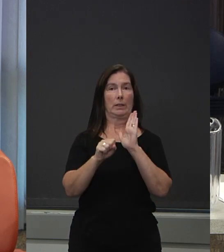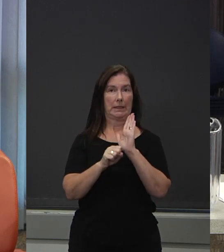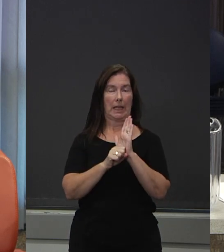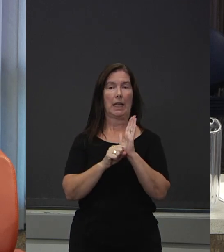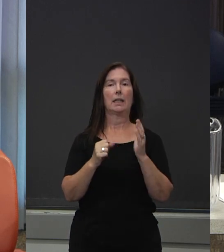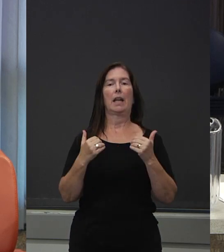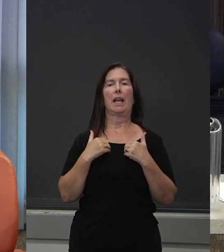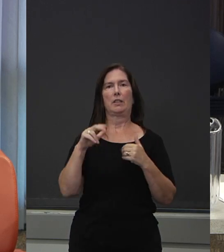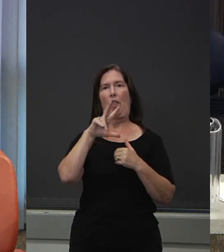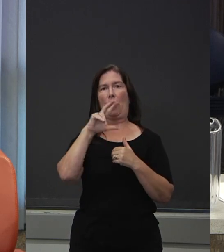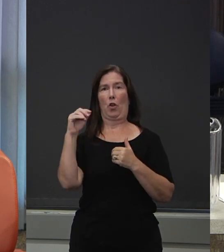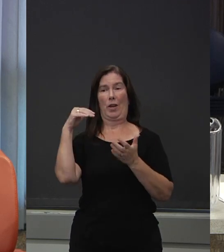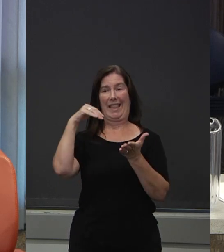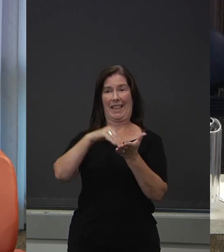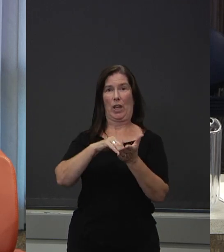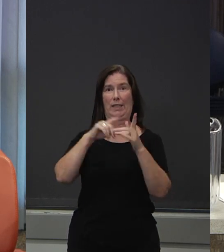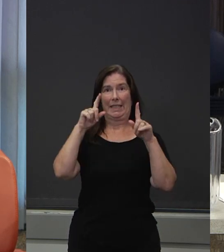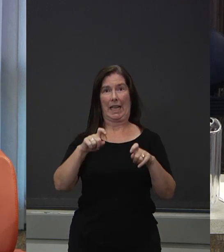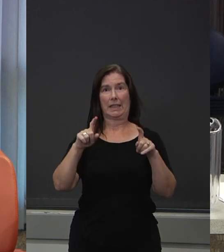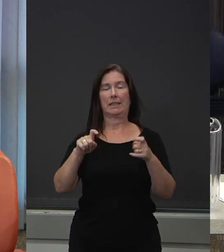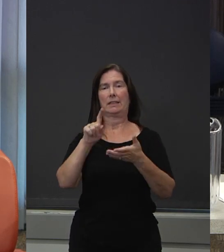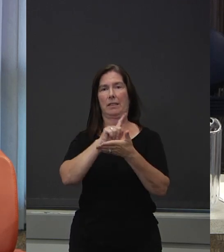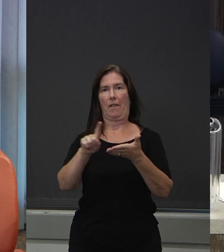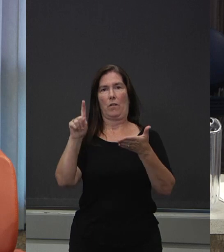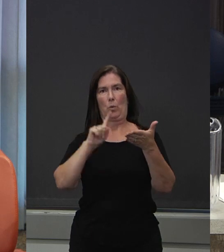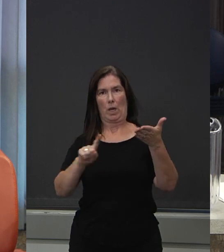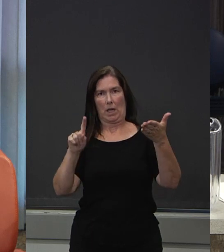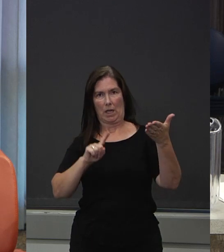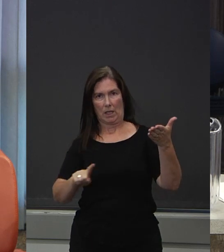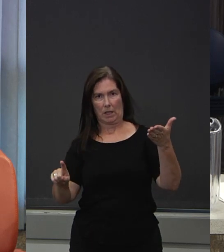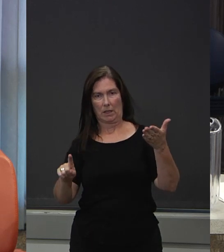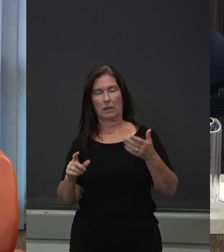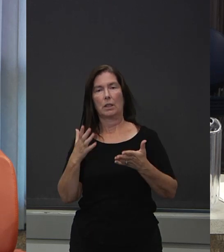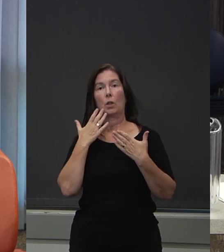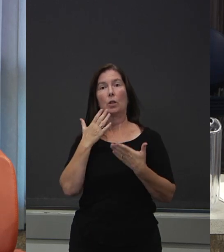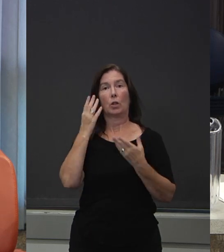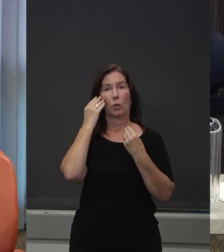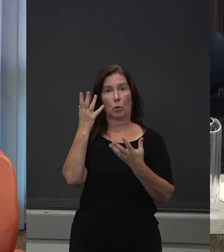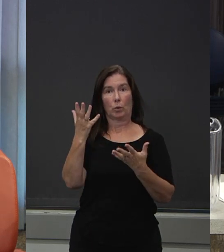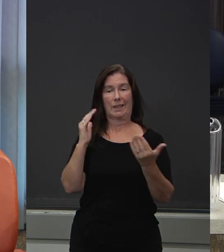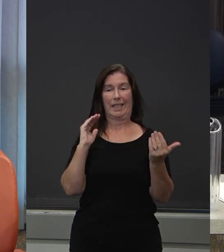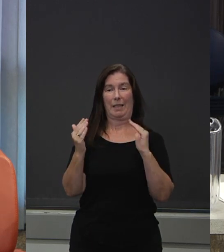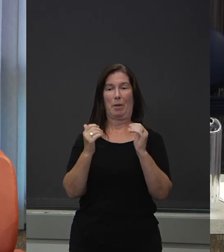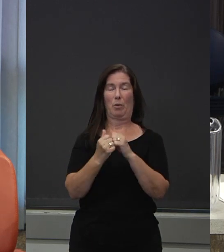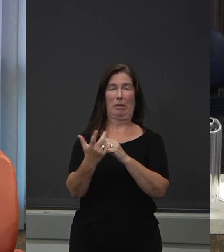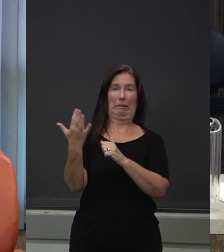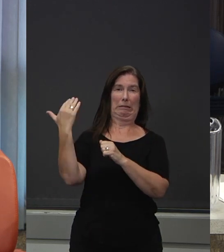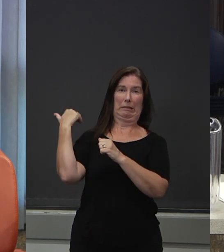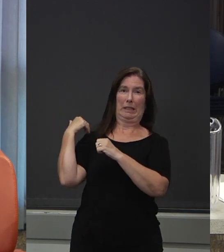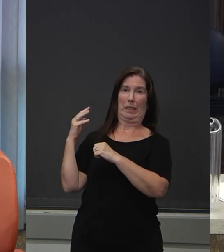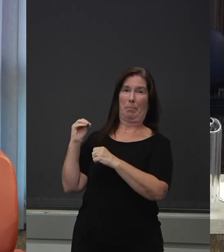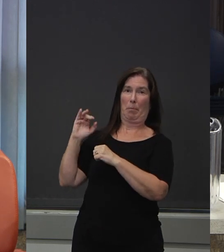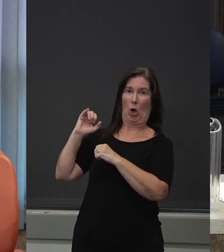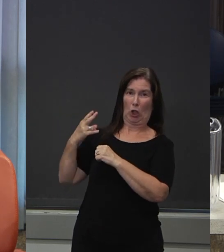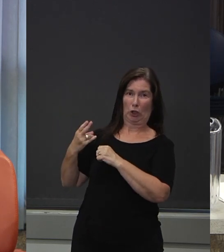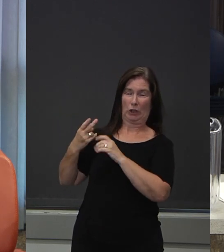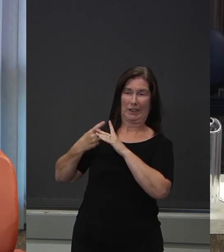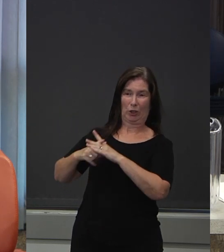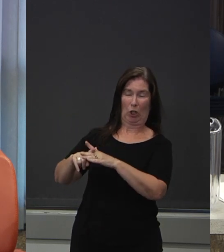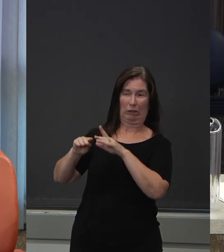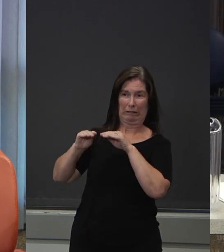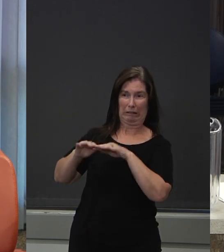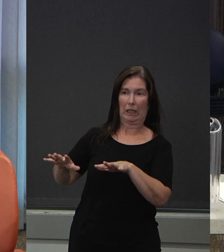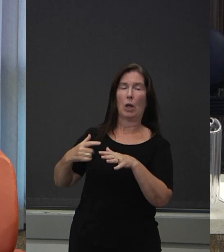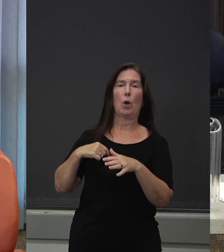30,000 tests every week. The good news is that compared to the early days of the pandemic, we have a lot of